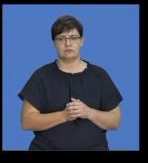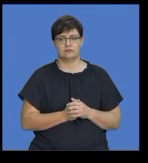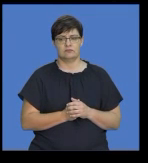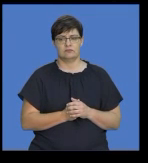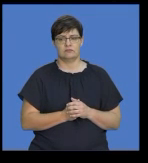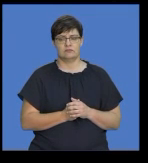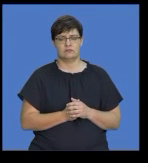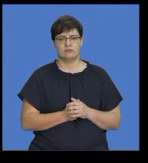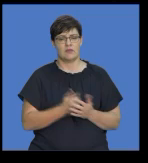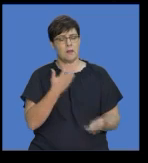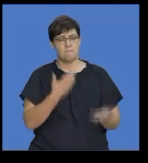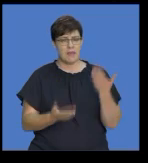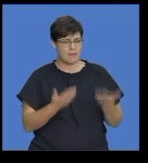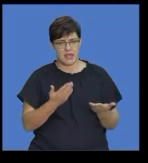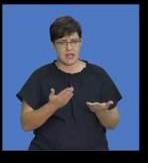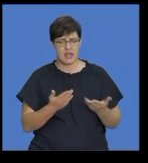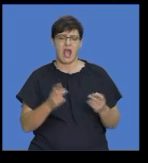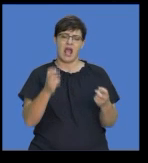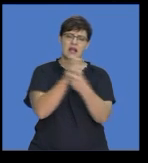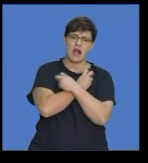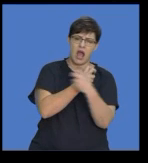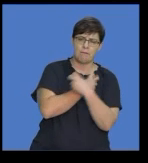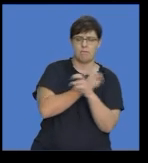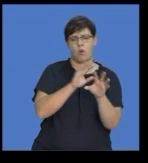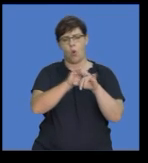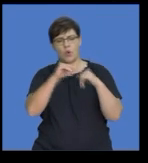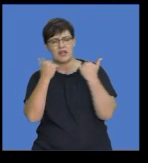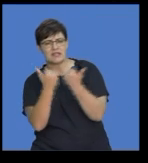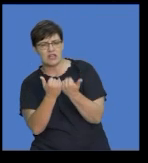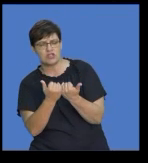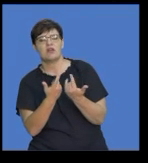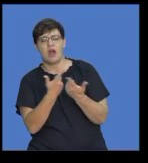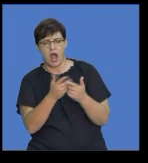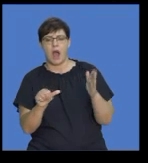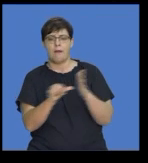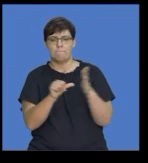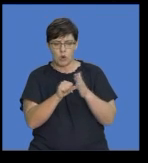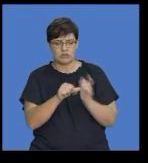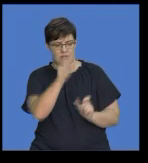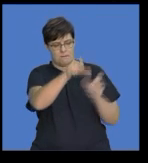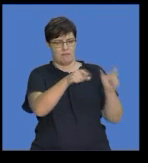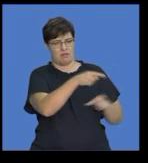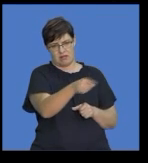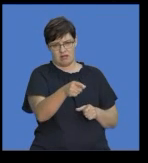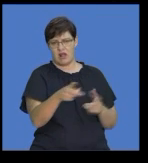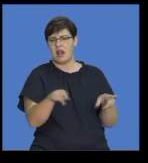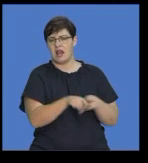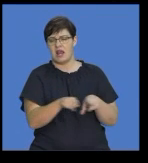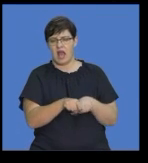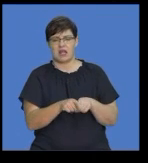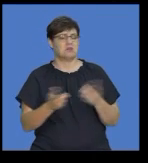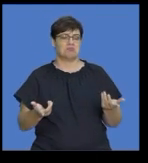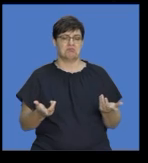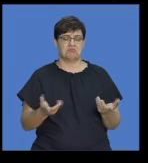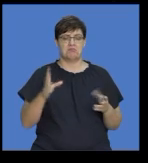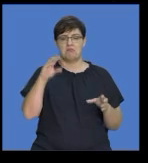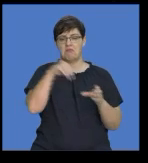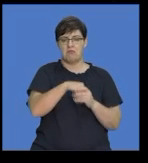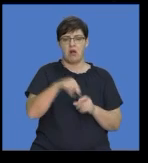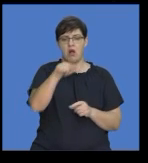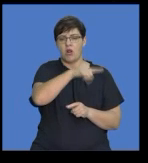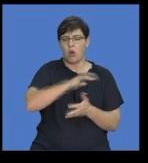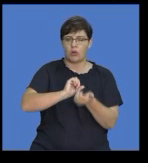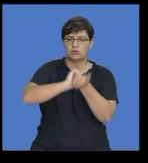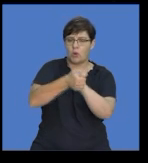The person could be involved in clubs and organizations that were important to the loved ones. For example, he or she could be in the local